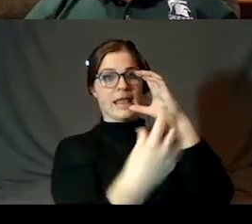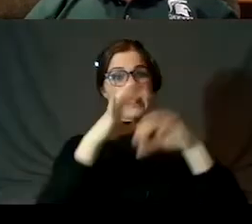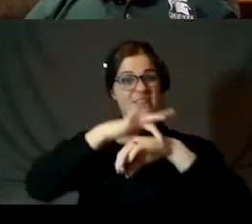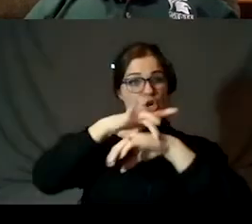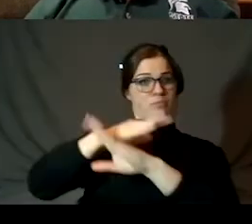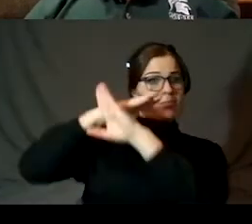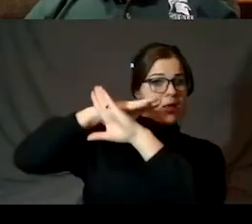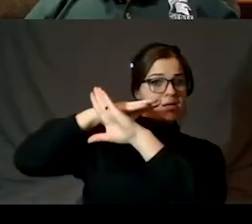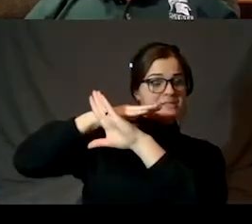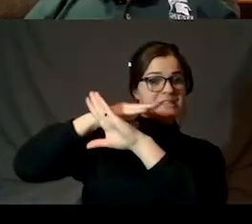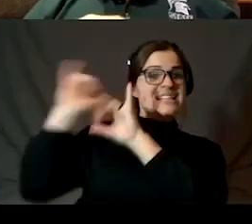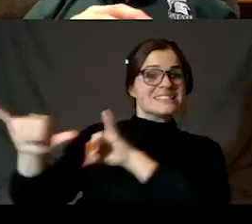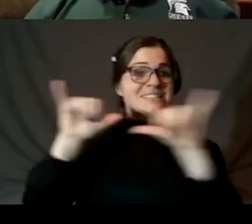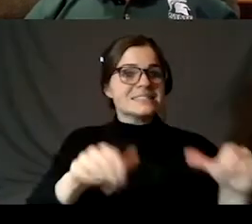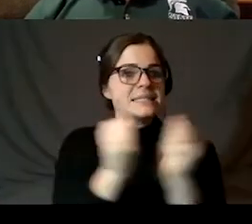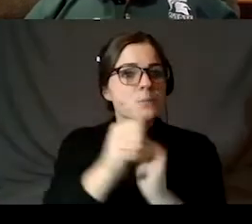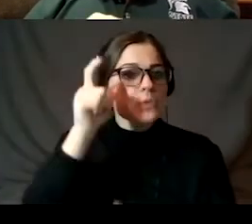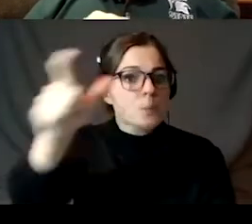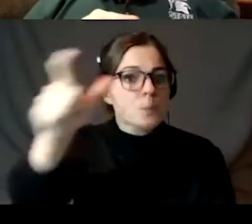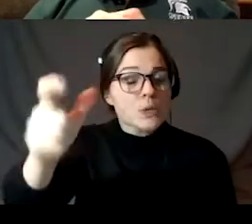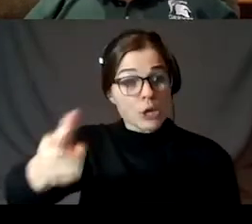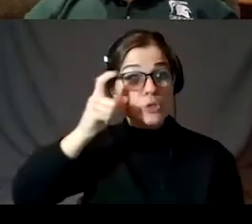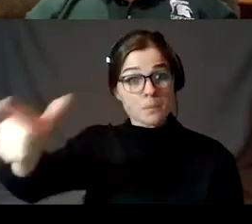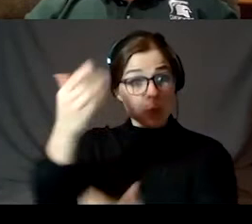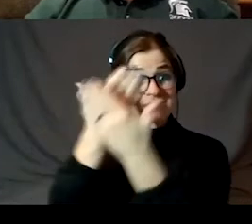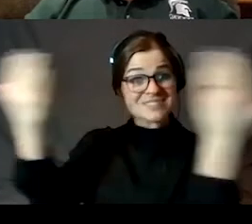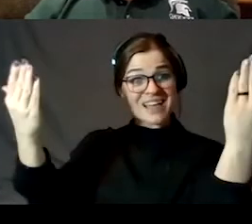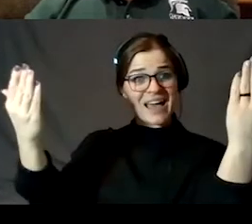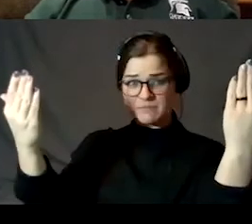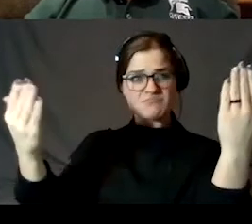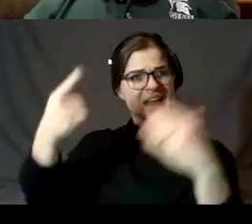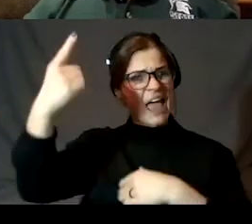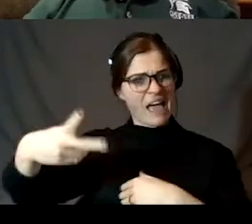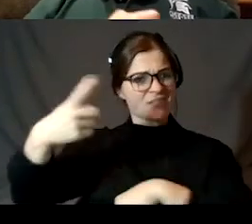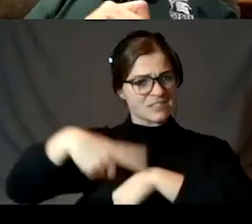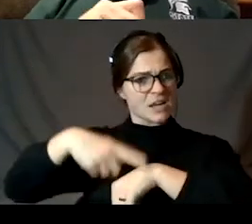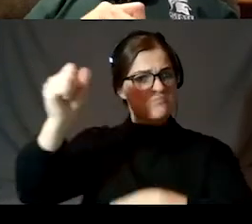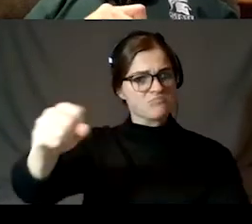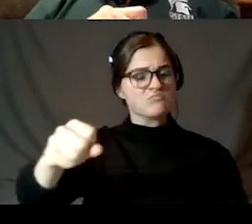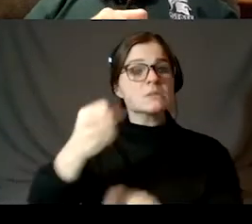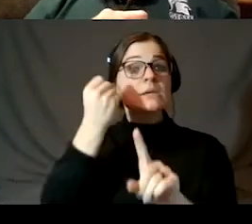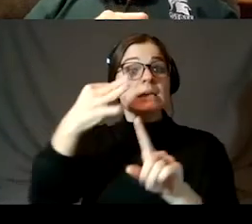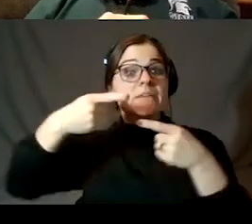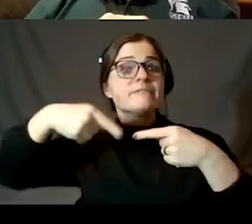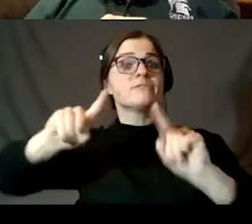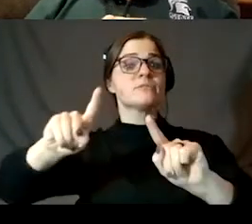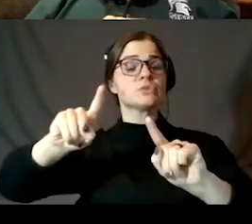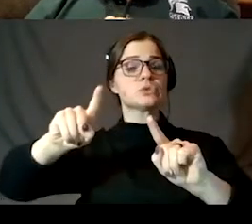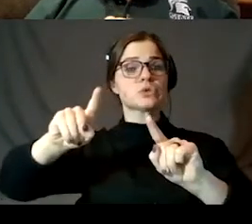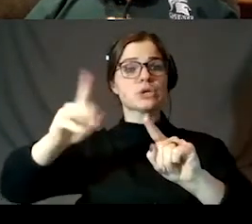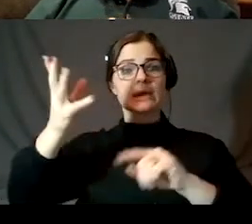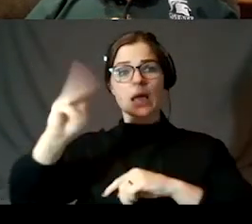thing with the moon. The moon is in our sky half the time. If it's during the, um,